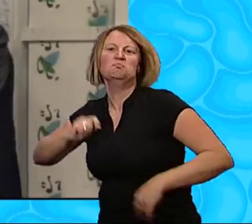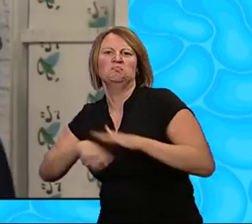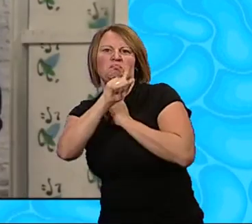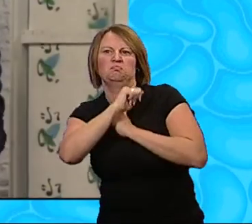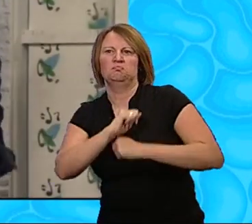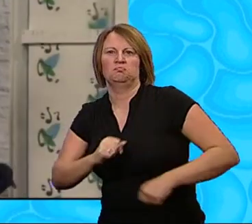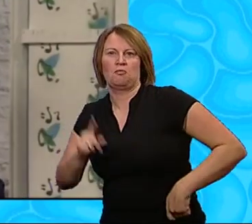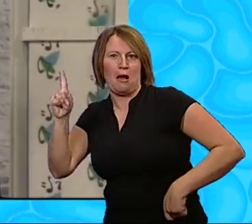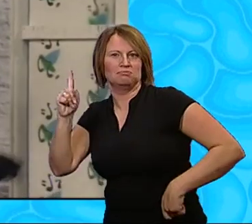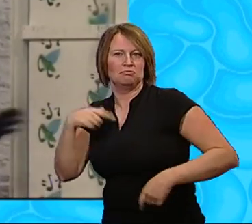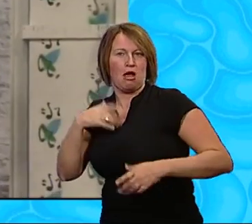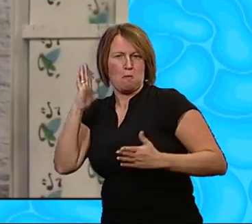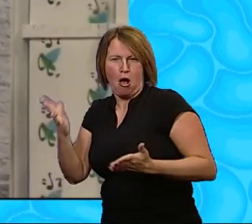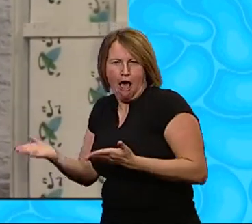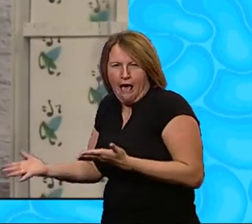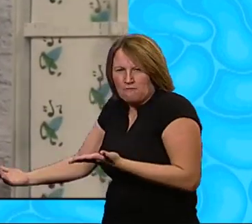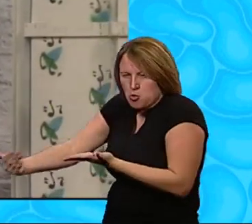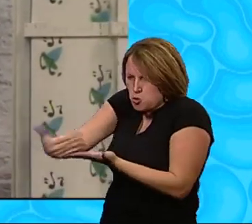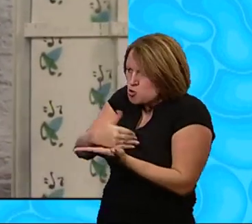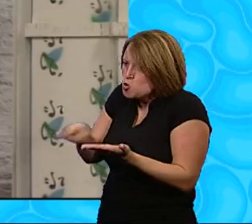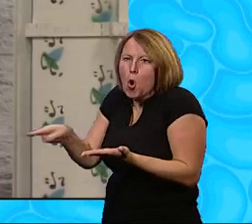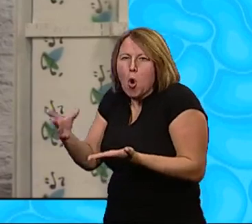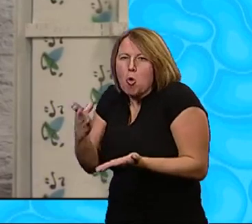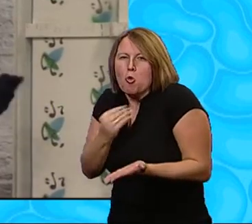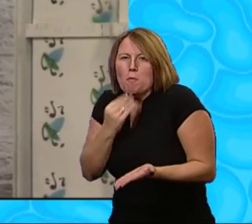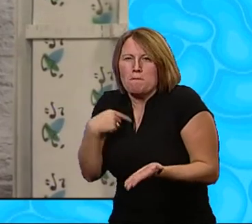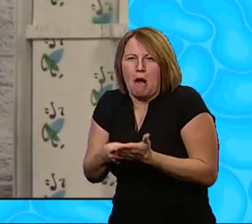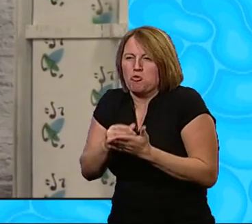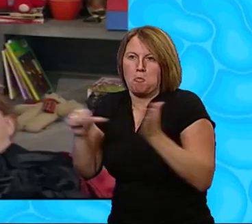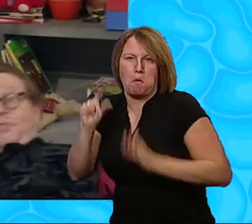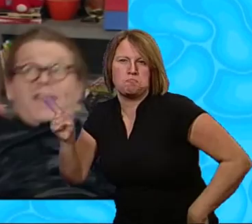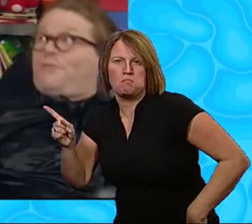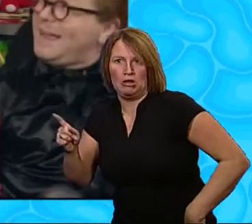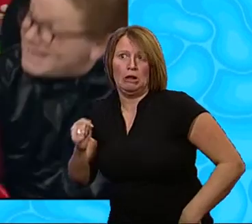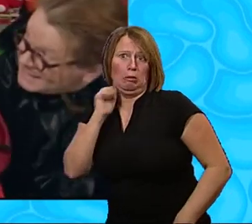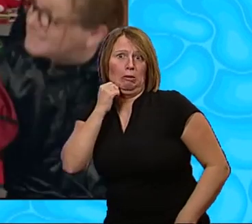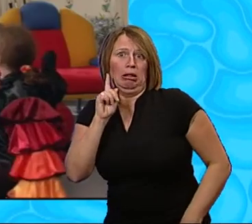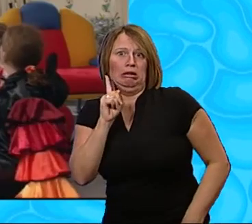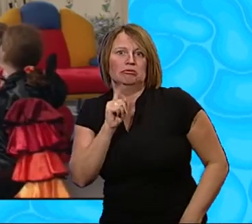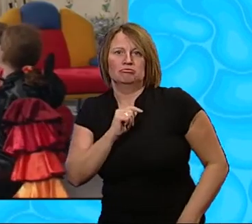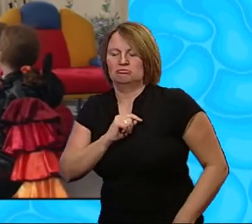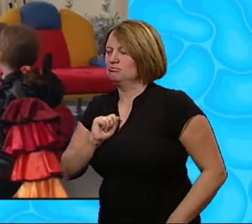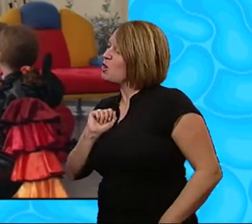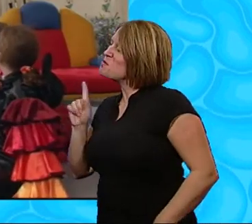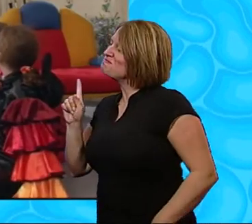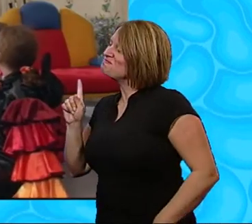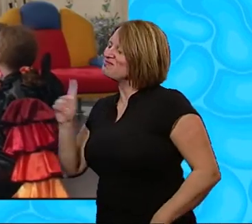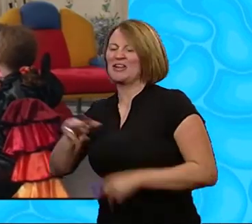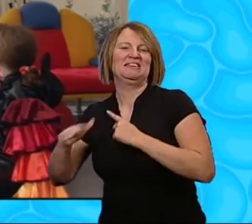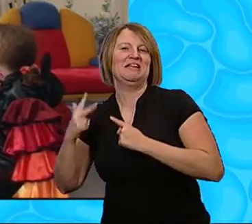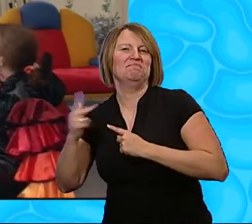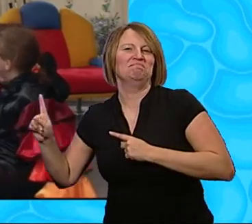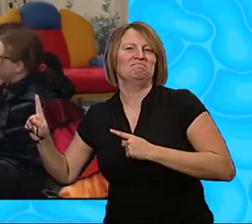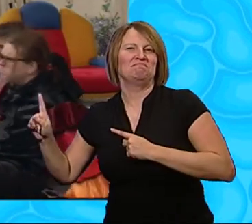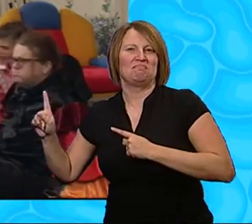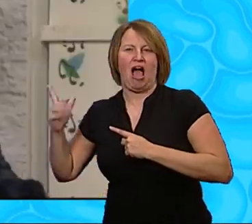Of course, there is one way you could pay everything you owe me without any trouble at all There is? No, just kidding